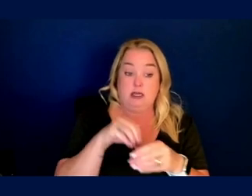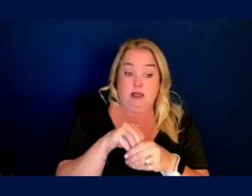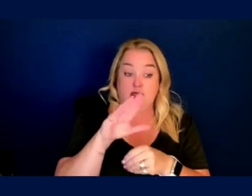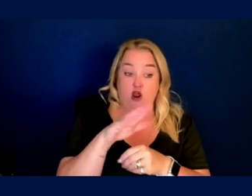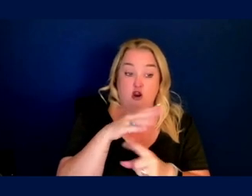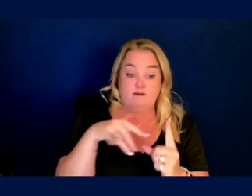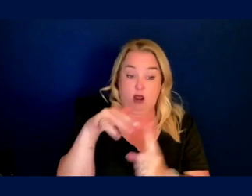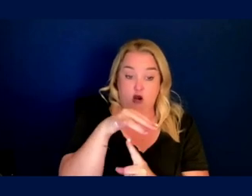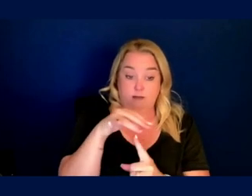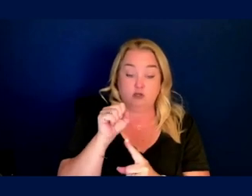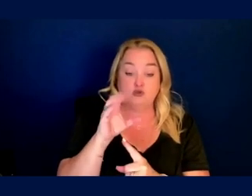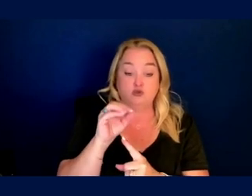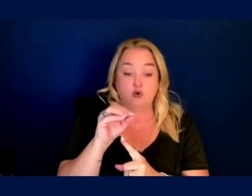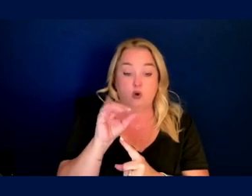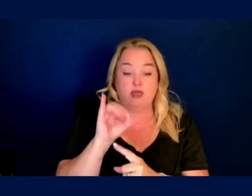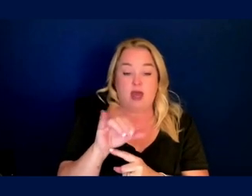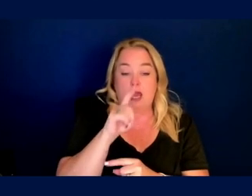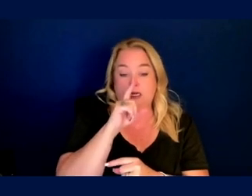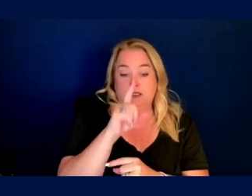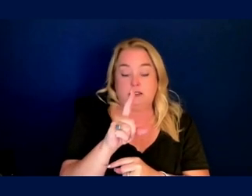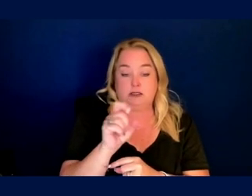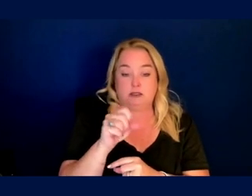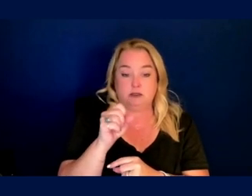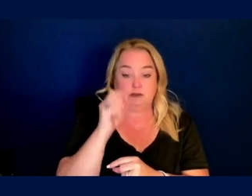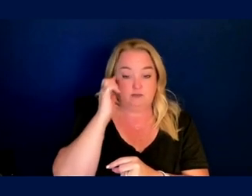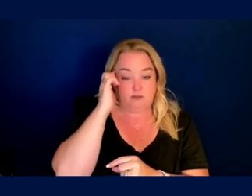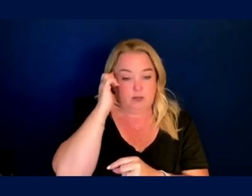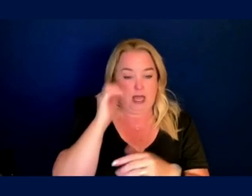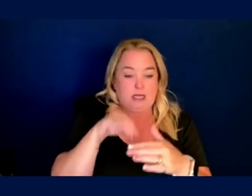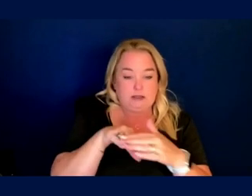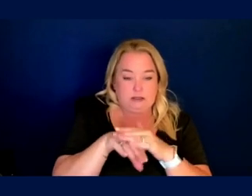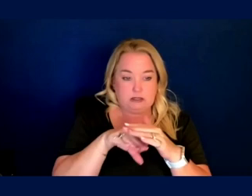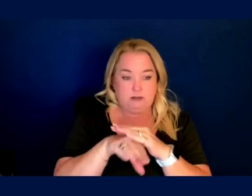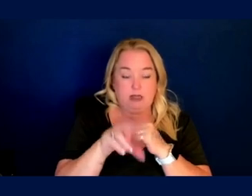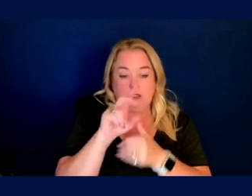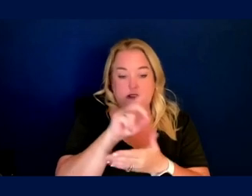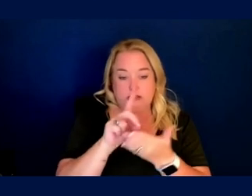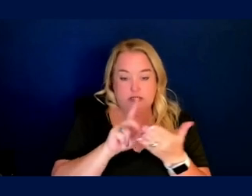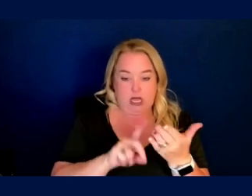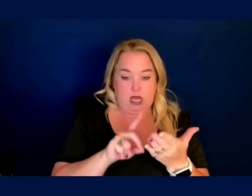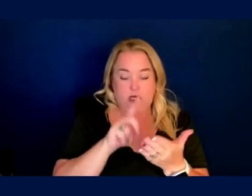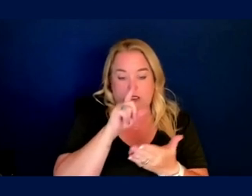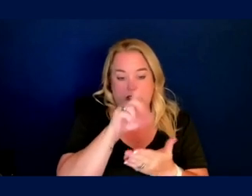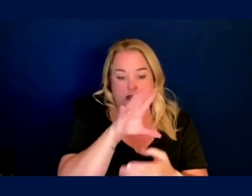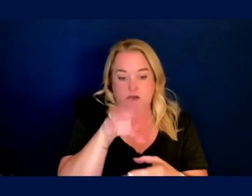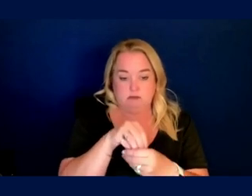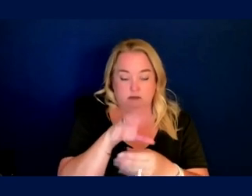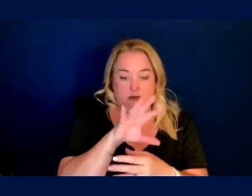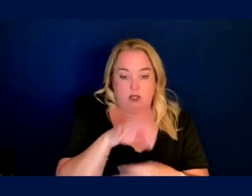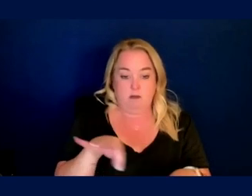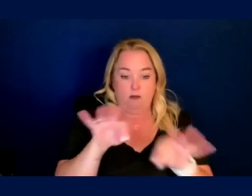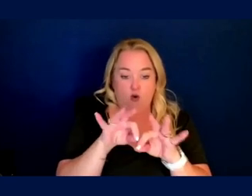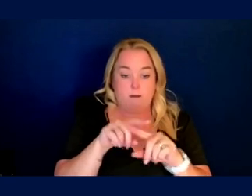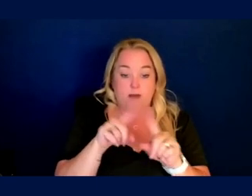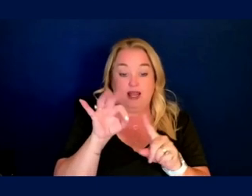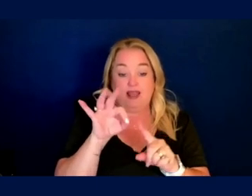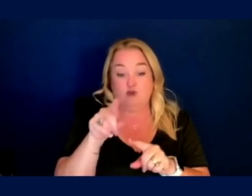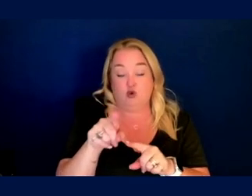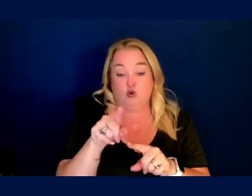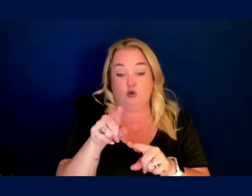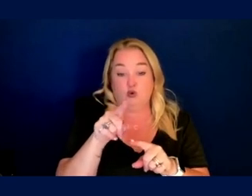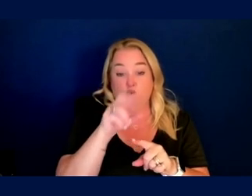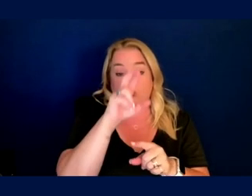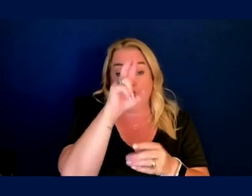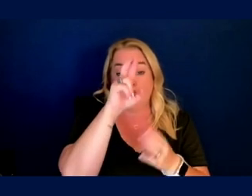So this is where the, that universal, uh, accessibility and design comes into play. So, you know, let's say you're doing a ground landing,